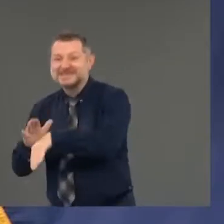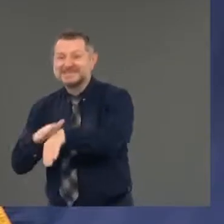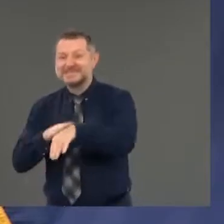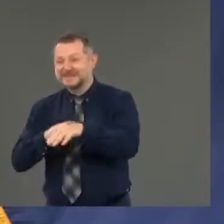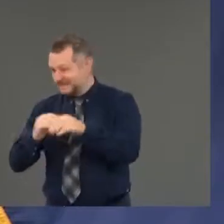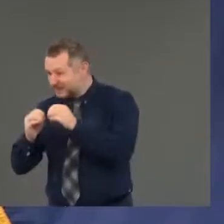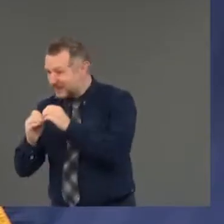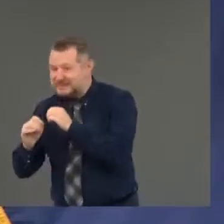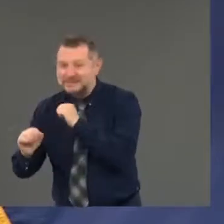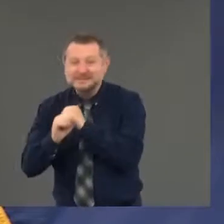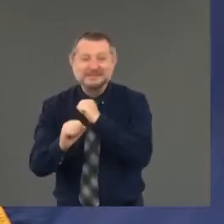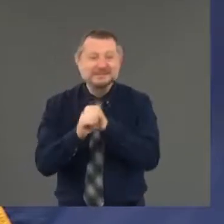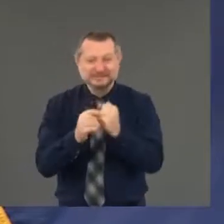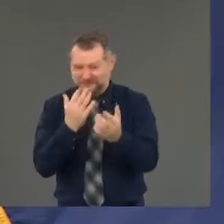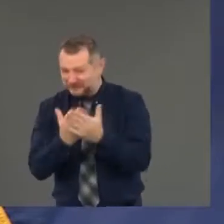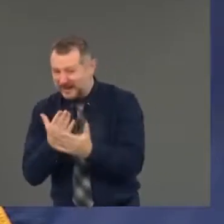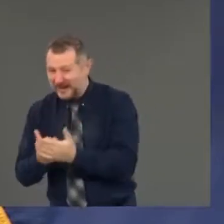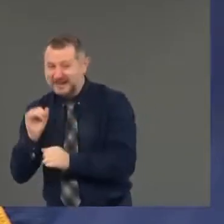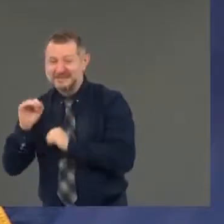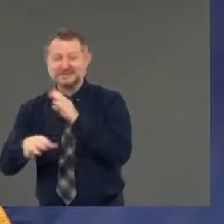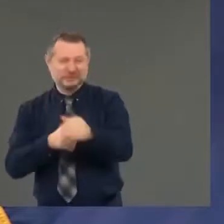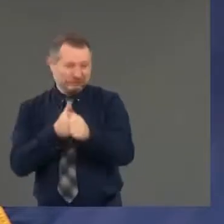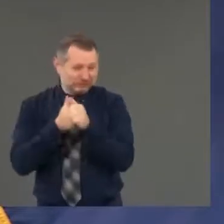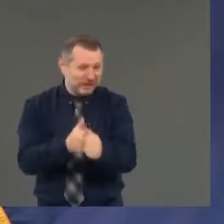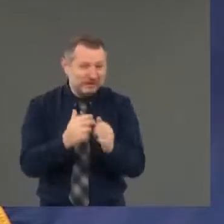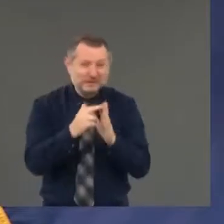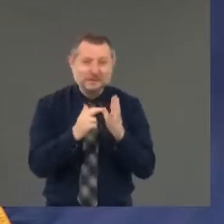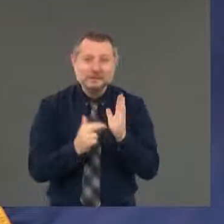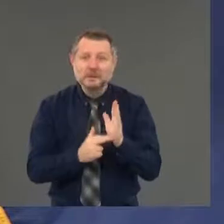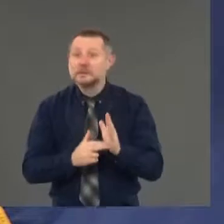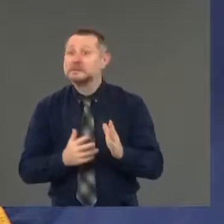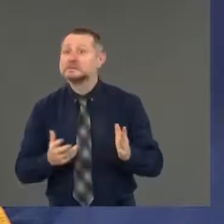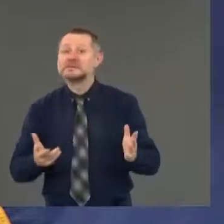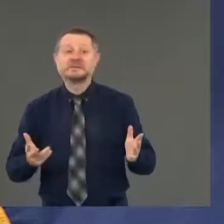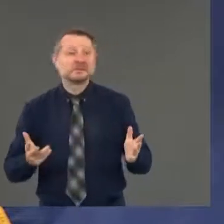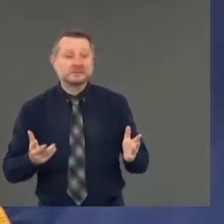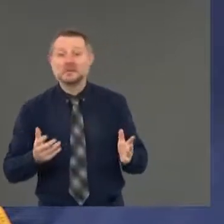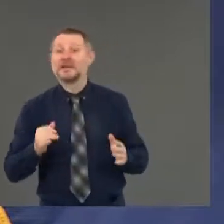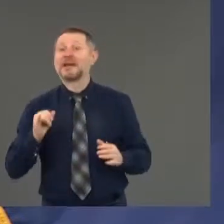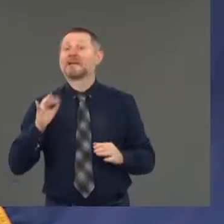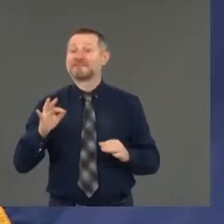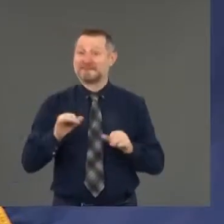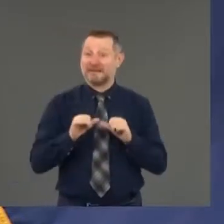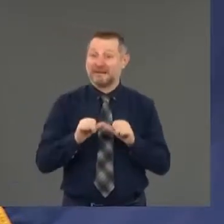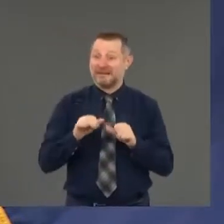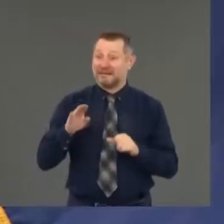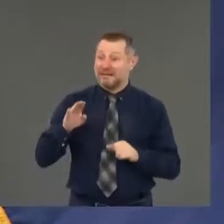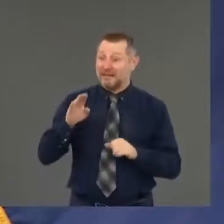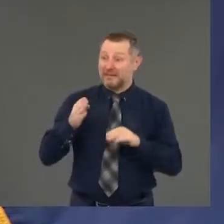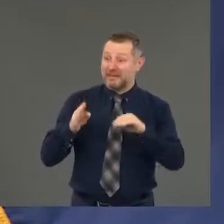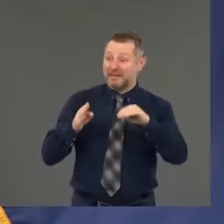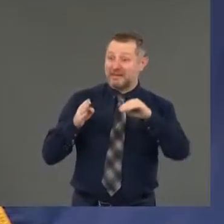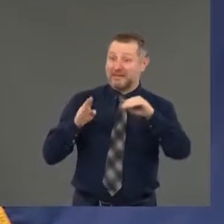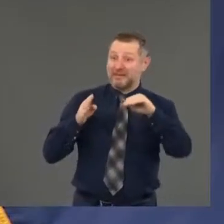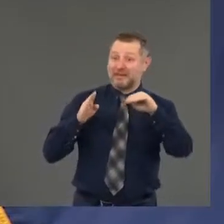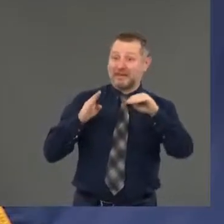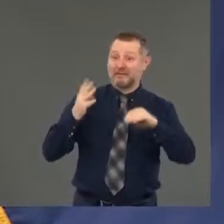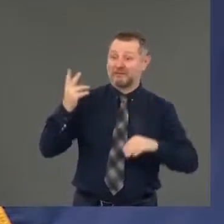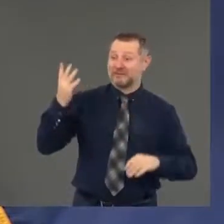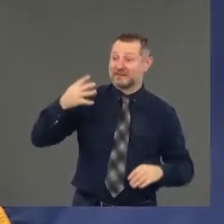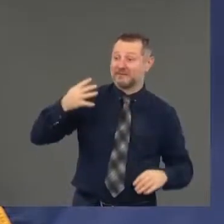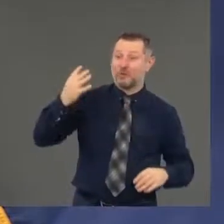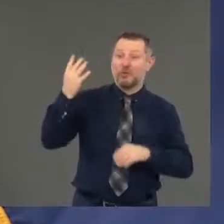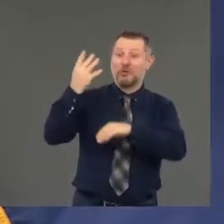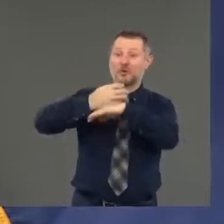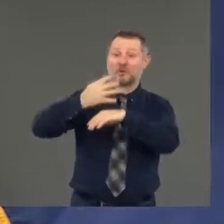you see that go on for three, four, five days, and the numbers are significant, and